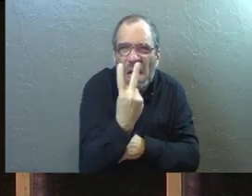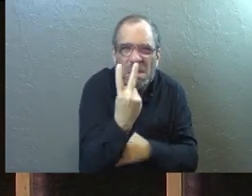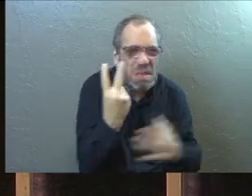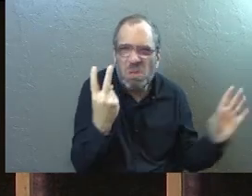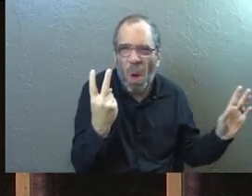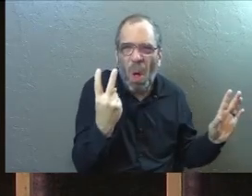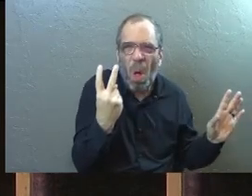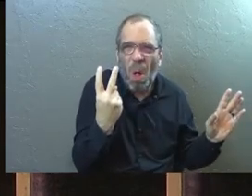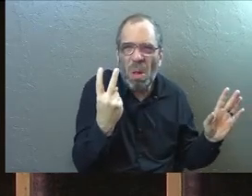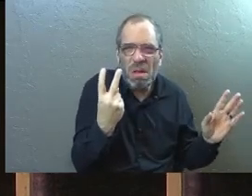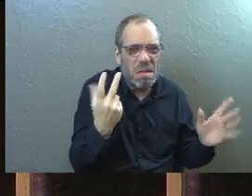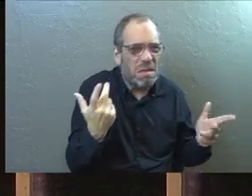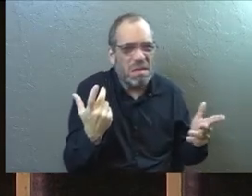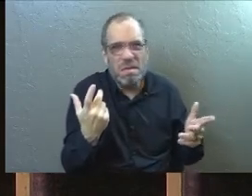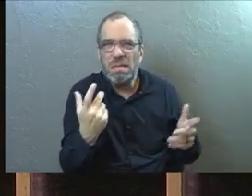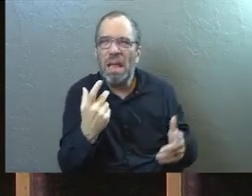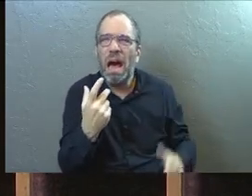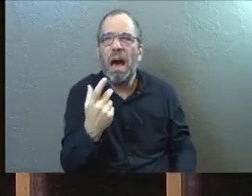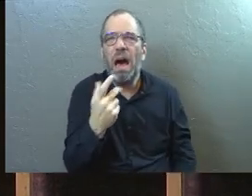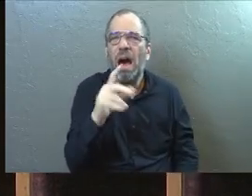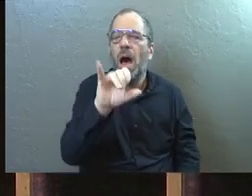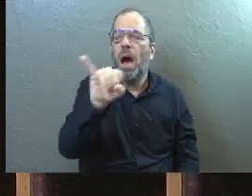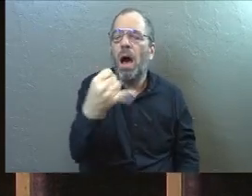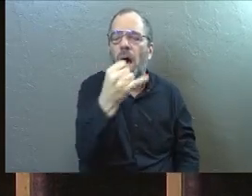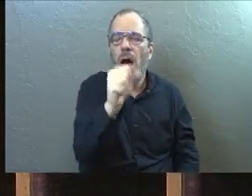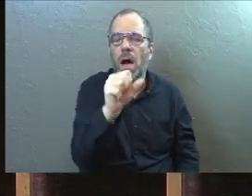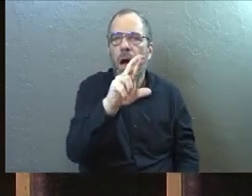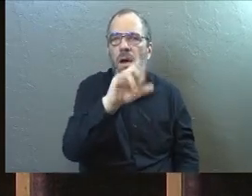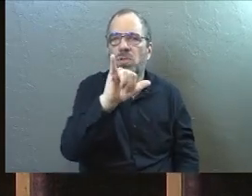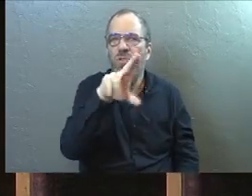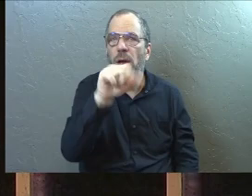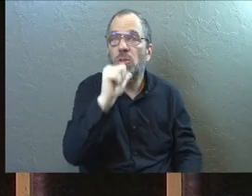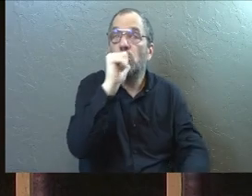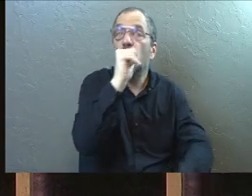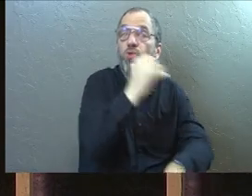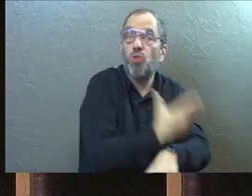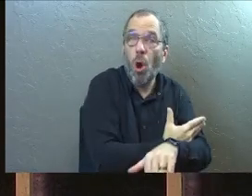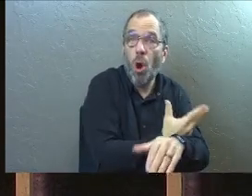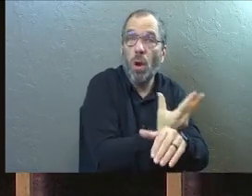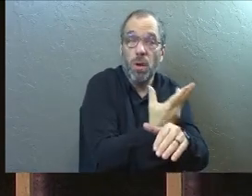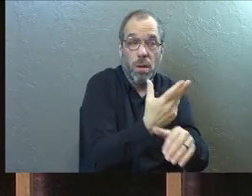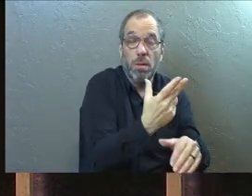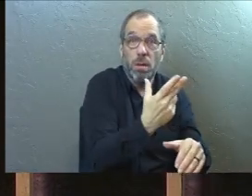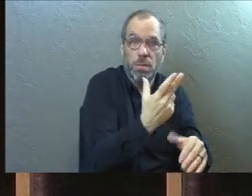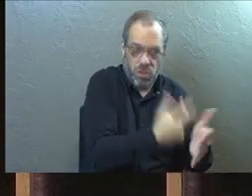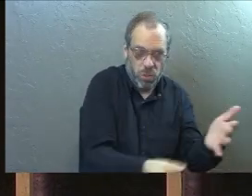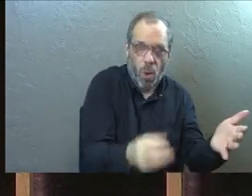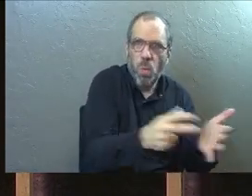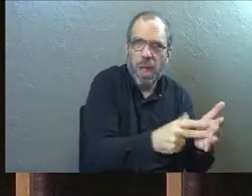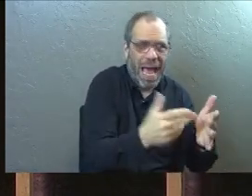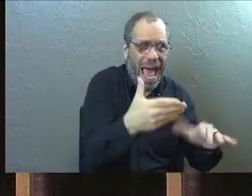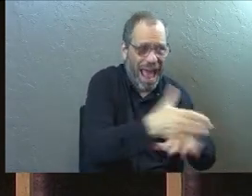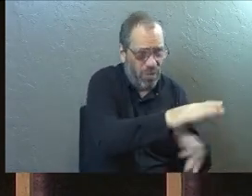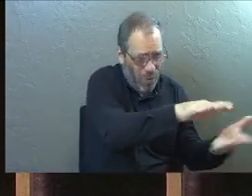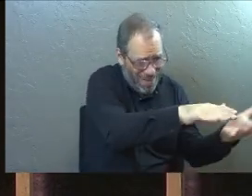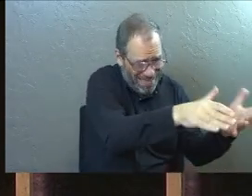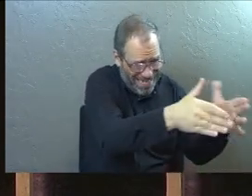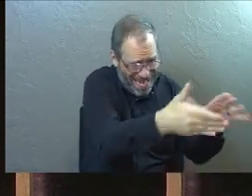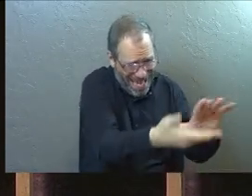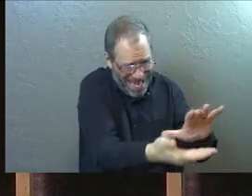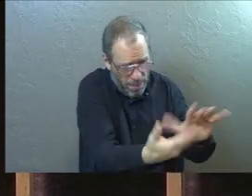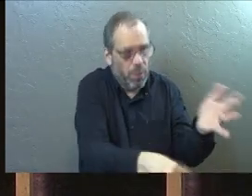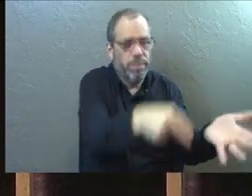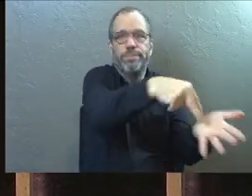So one references to Jairus's daughter had been resurrected by Jesus, but it was immediately after the daughter's